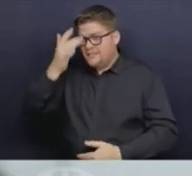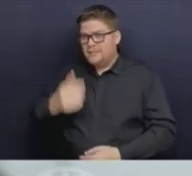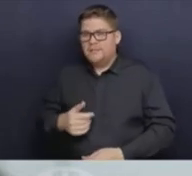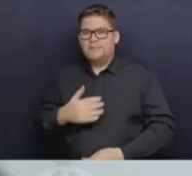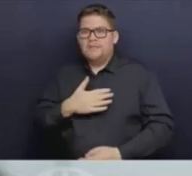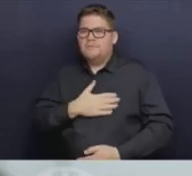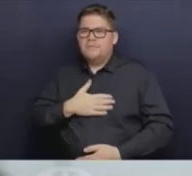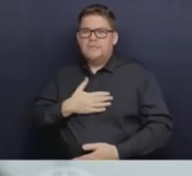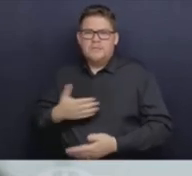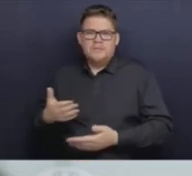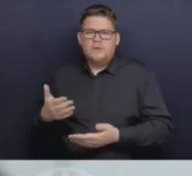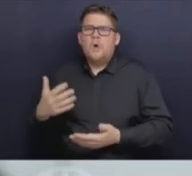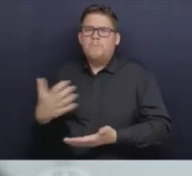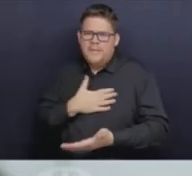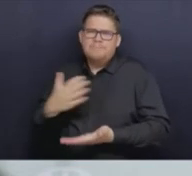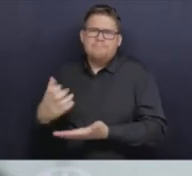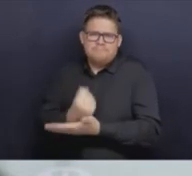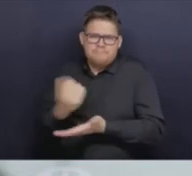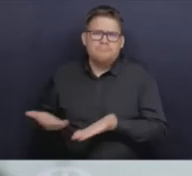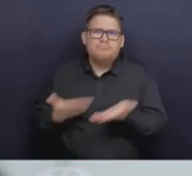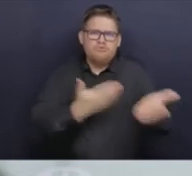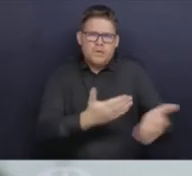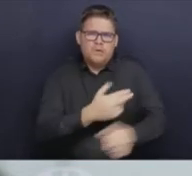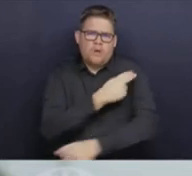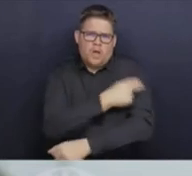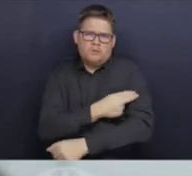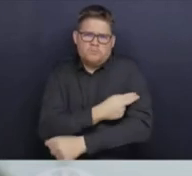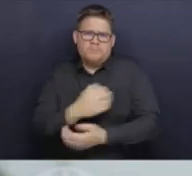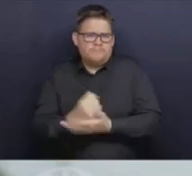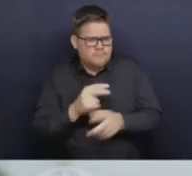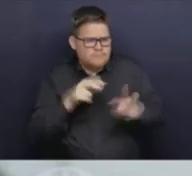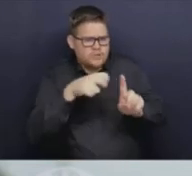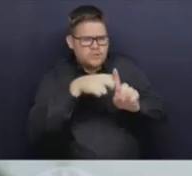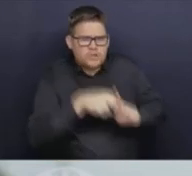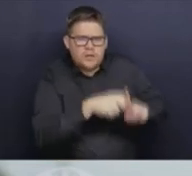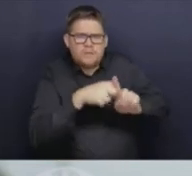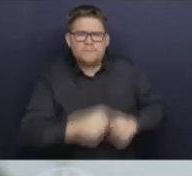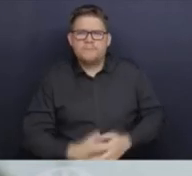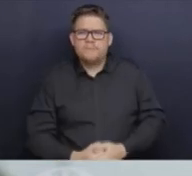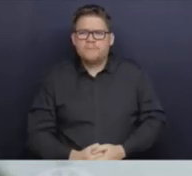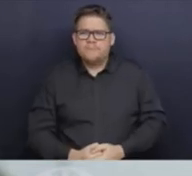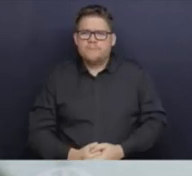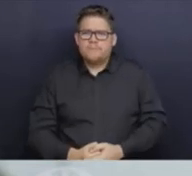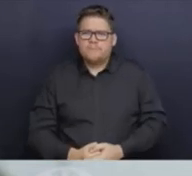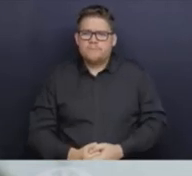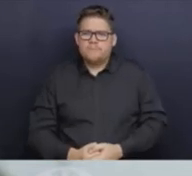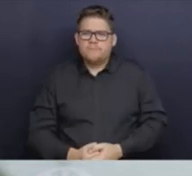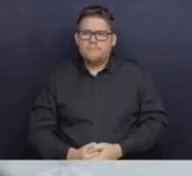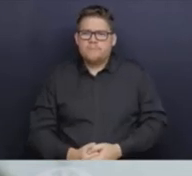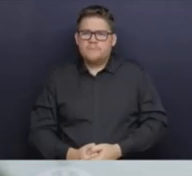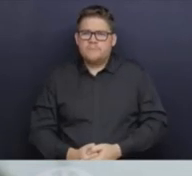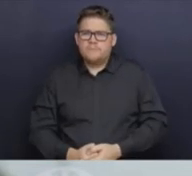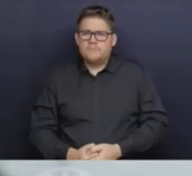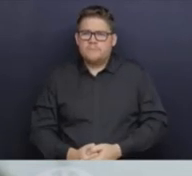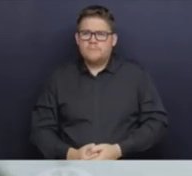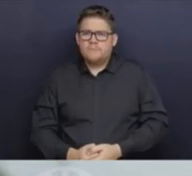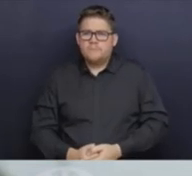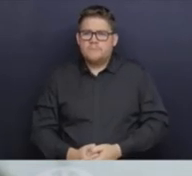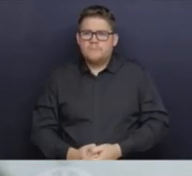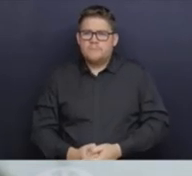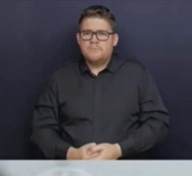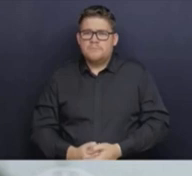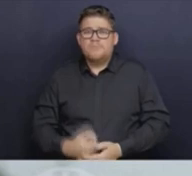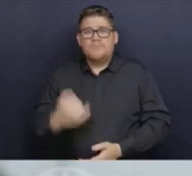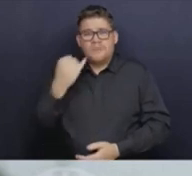department. But also know that your child's illness can be treated by a doctor's office, a walk-in clinic, the urgent and primary